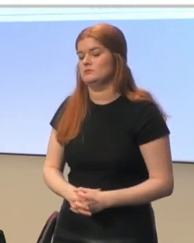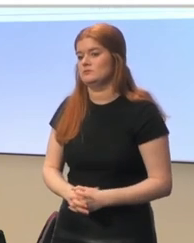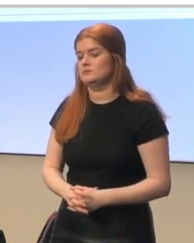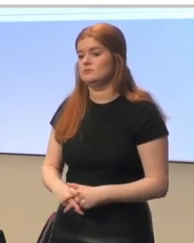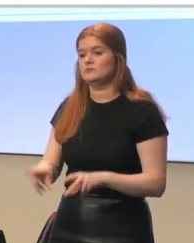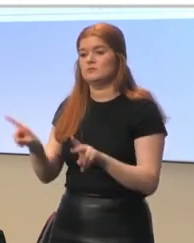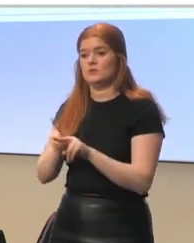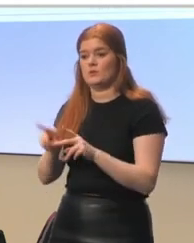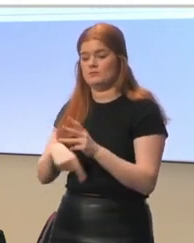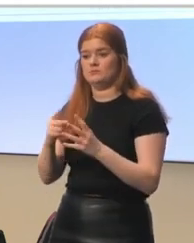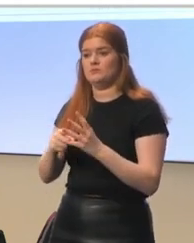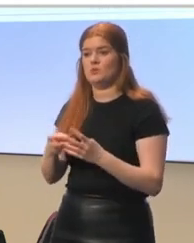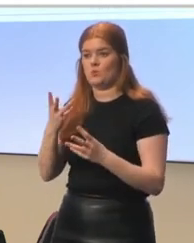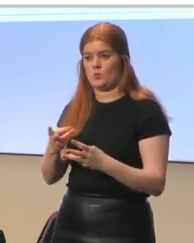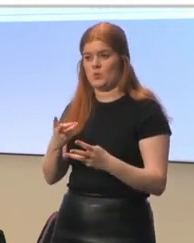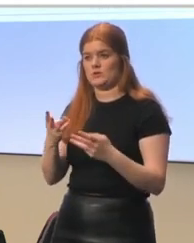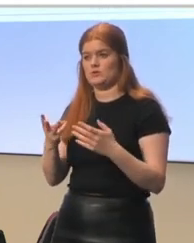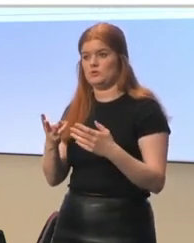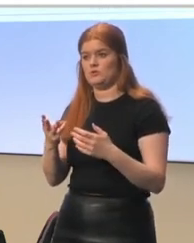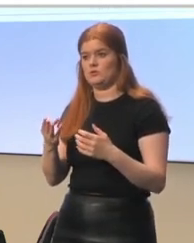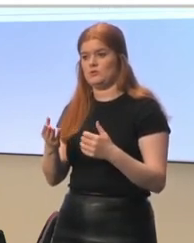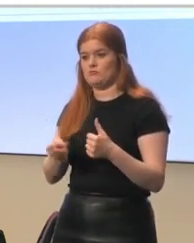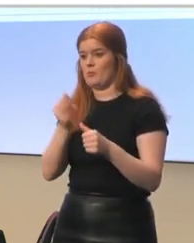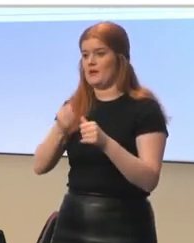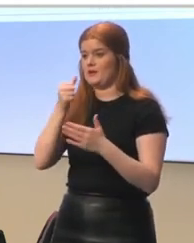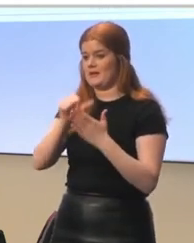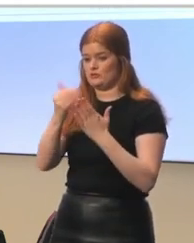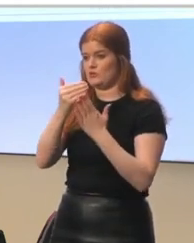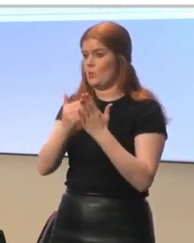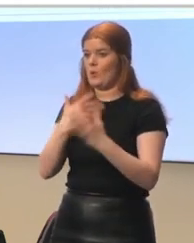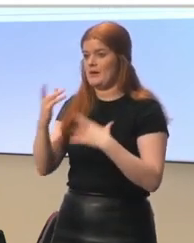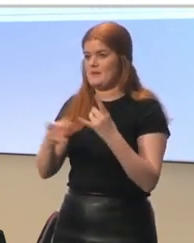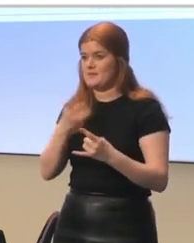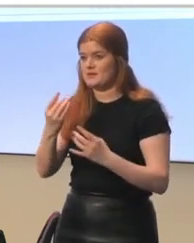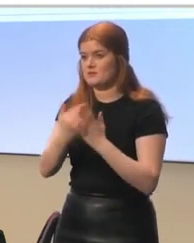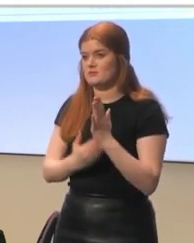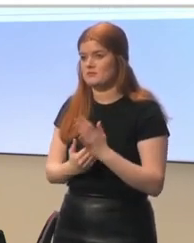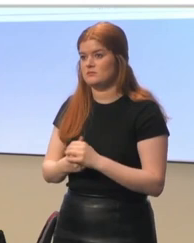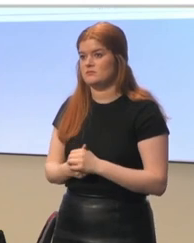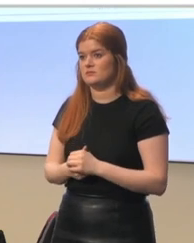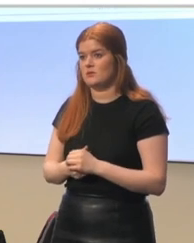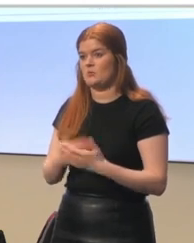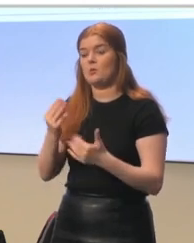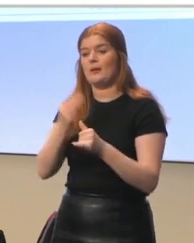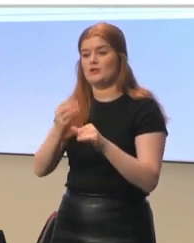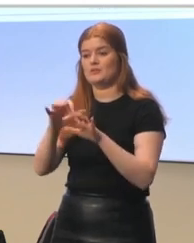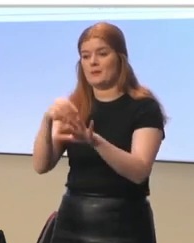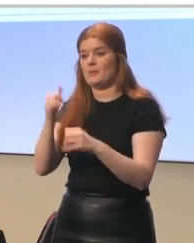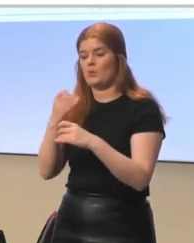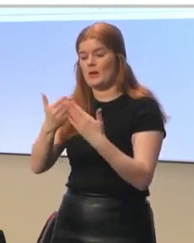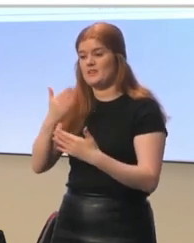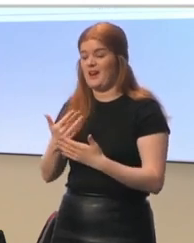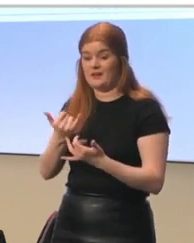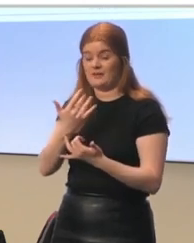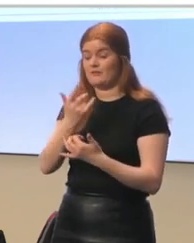They also wanted to prepare learners on what will happen. We know, for example, one teacher, they told us when the